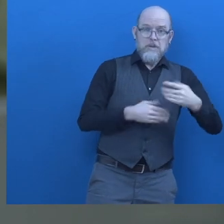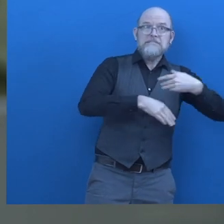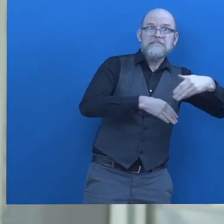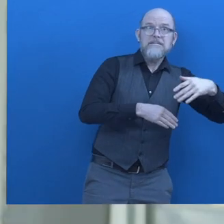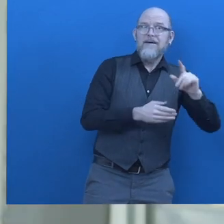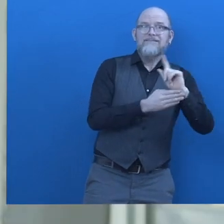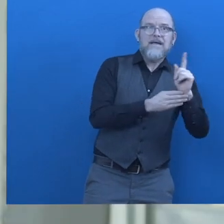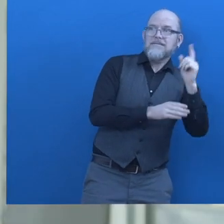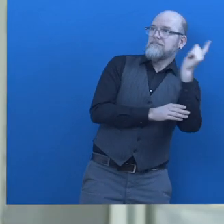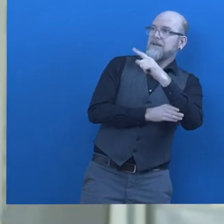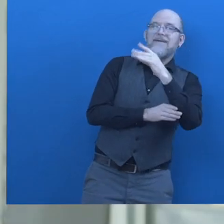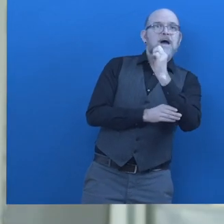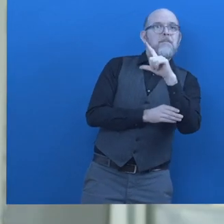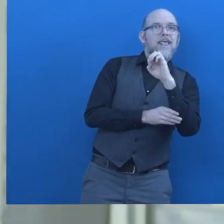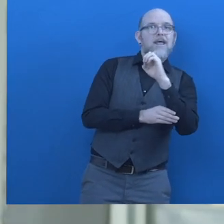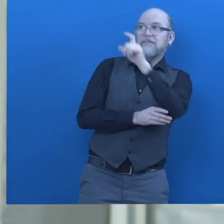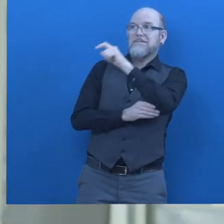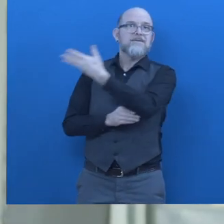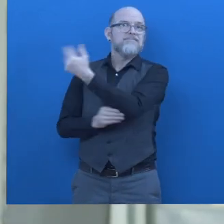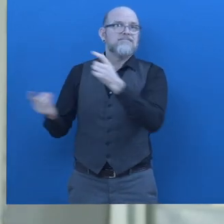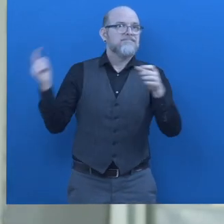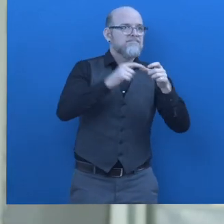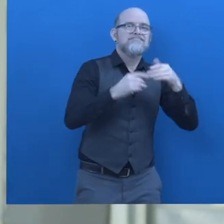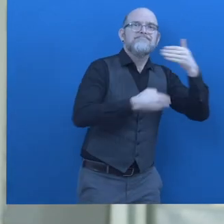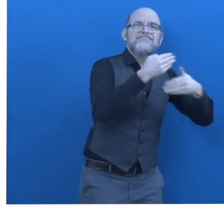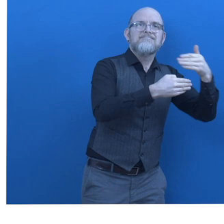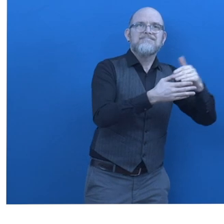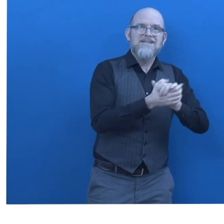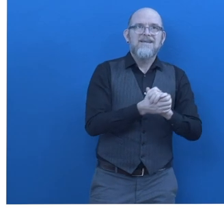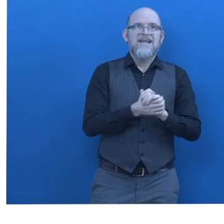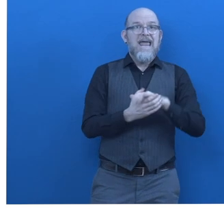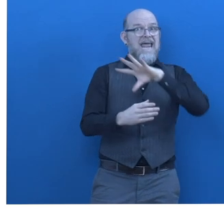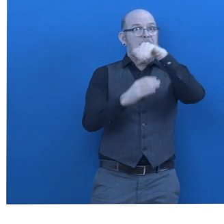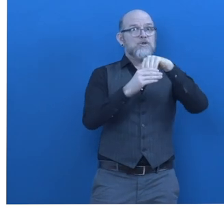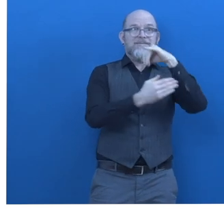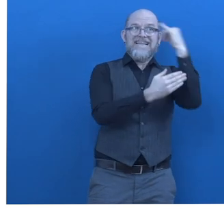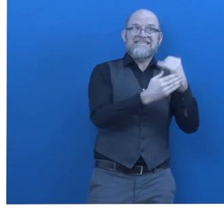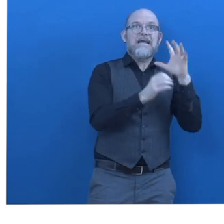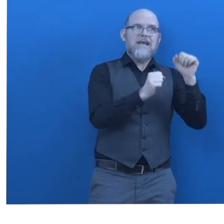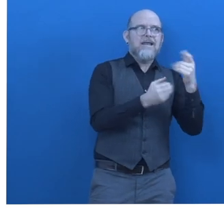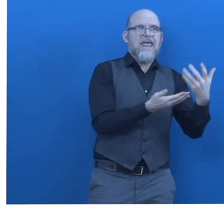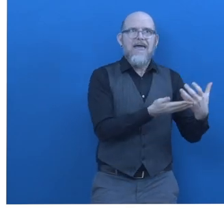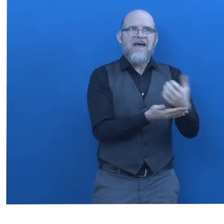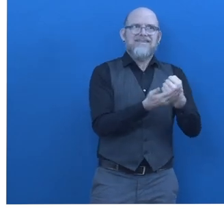reason we're doing this to make inclusive design efficient what is next for fable